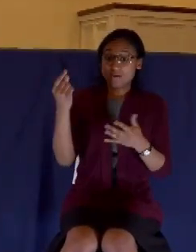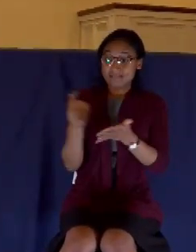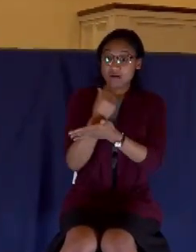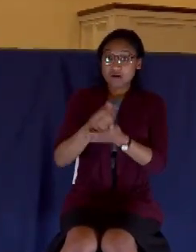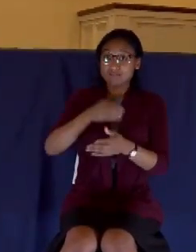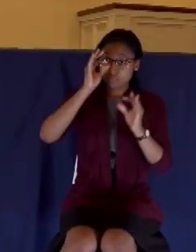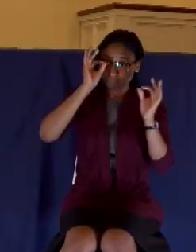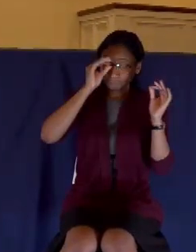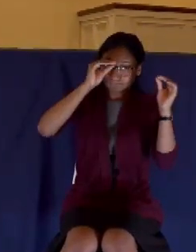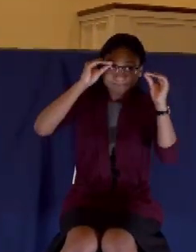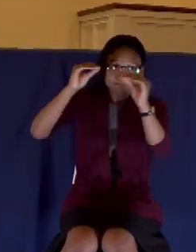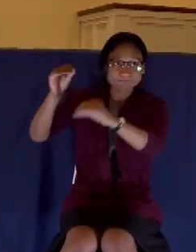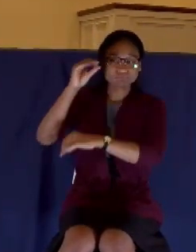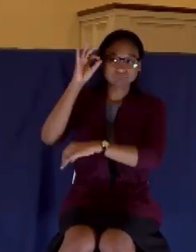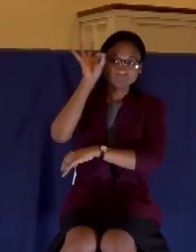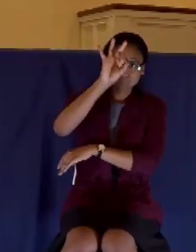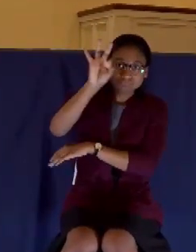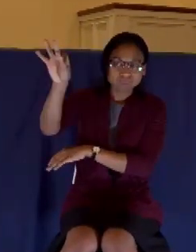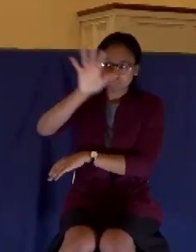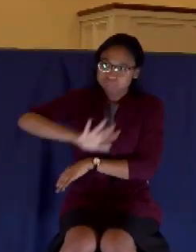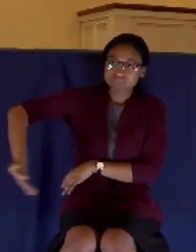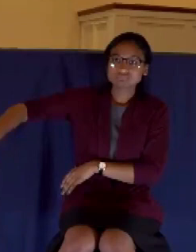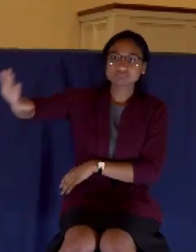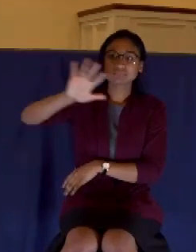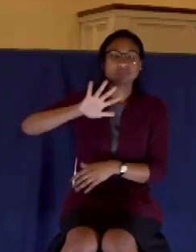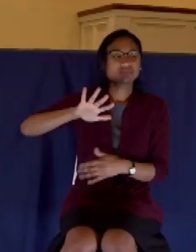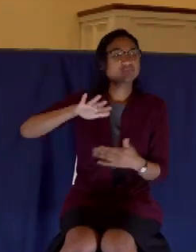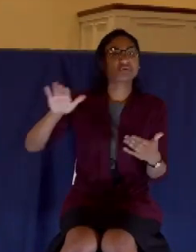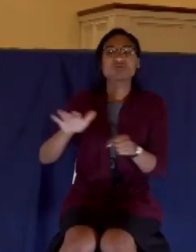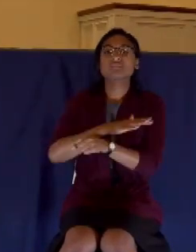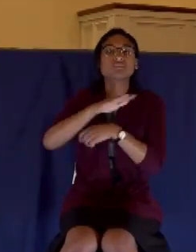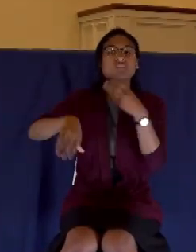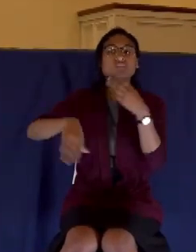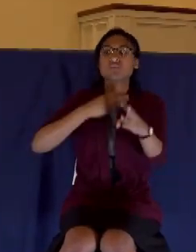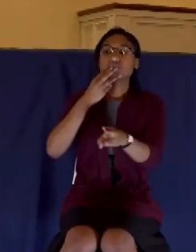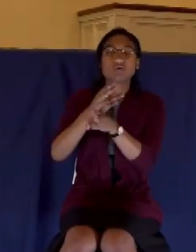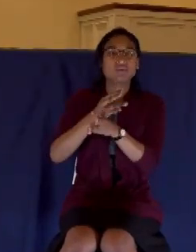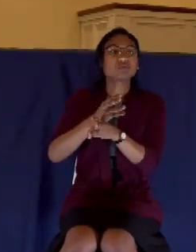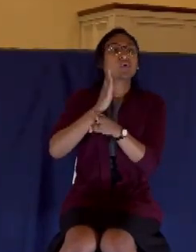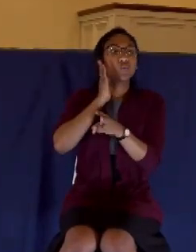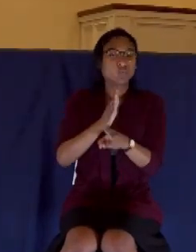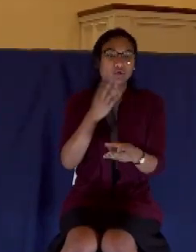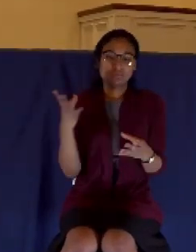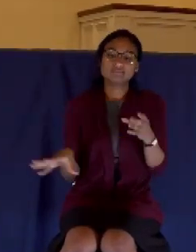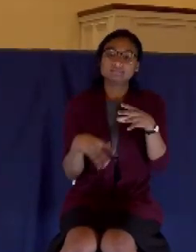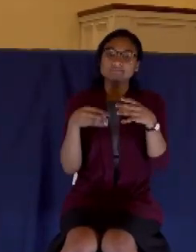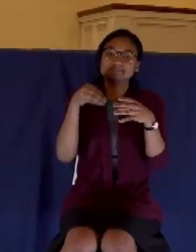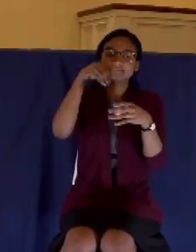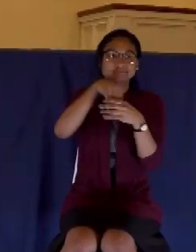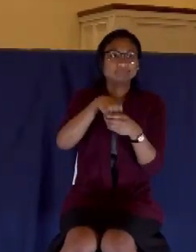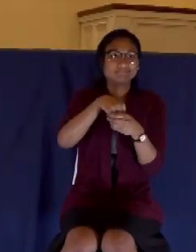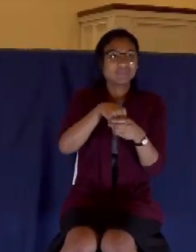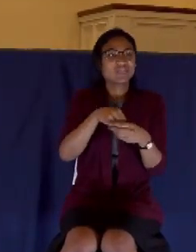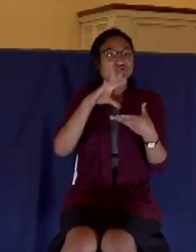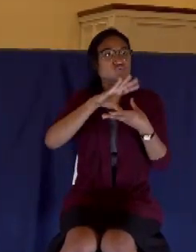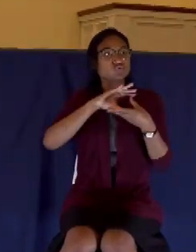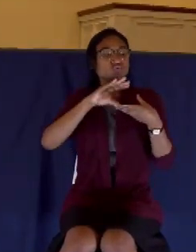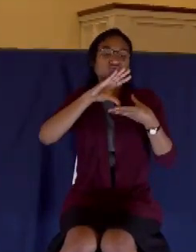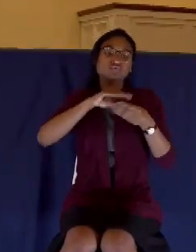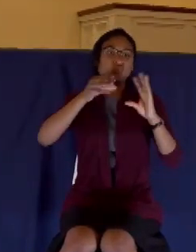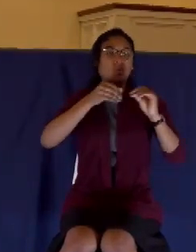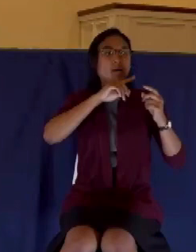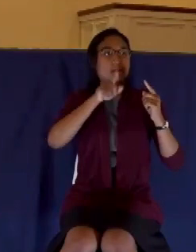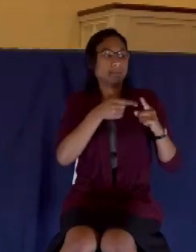or excuse me, wheresoever this gospel shall be preached throughout the whole world, this also that she hath done shall be